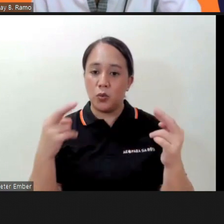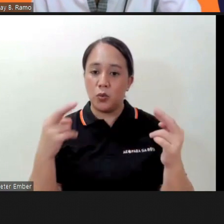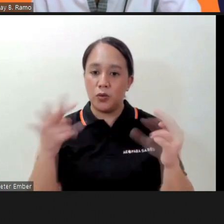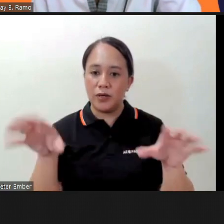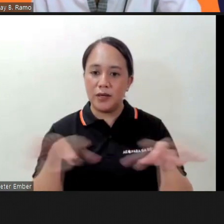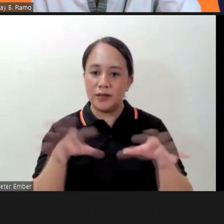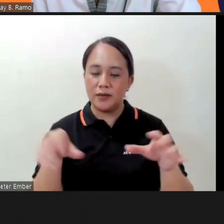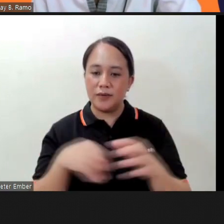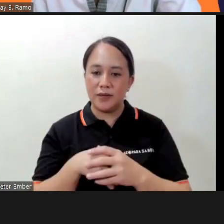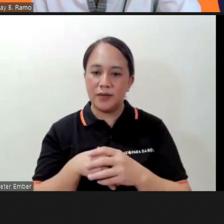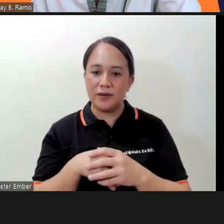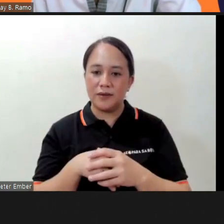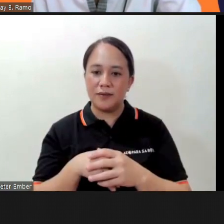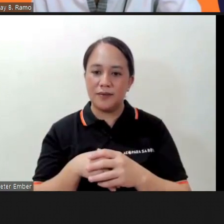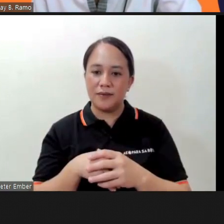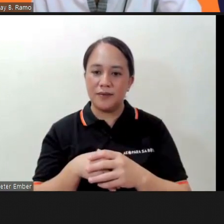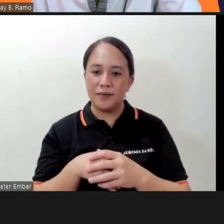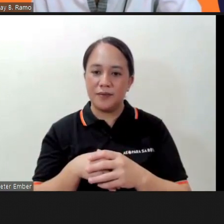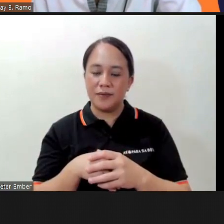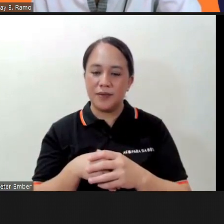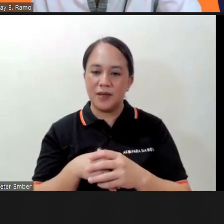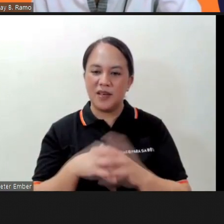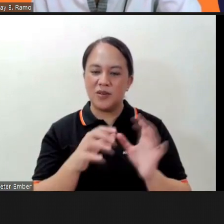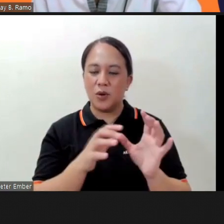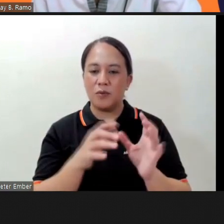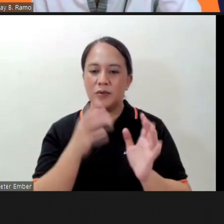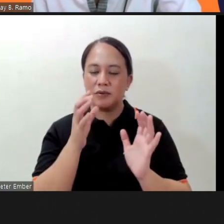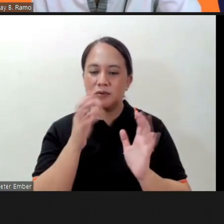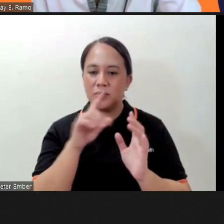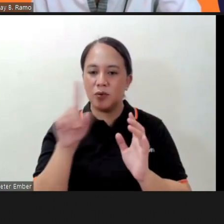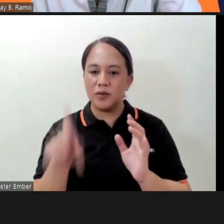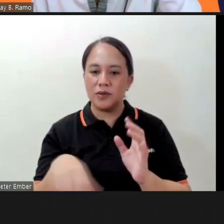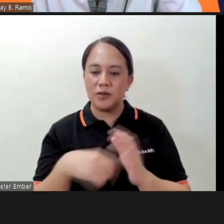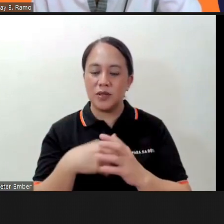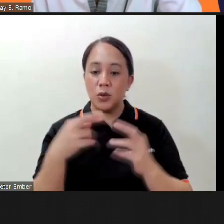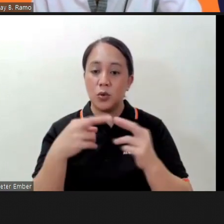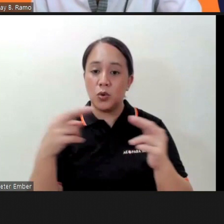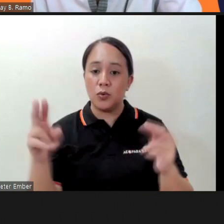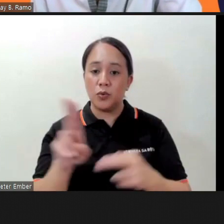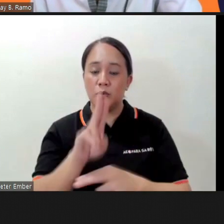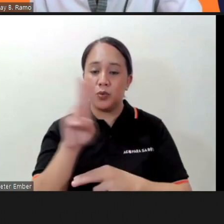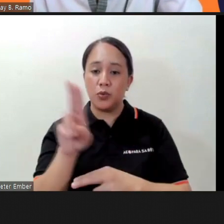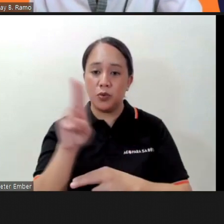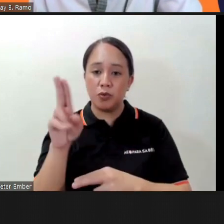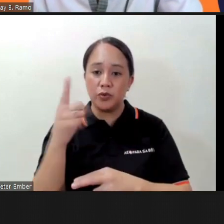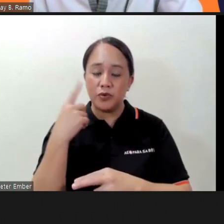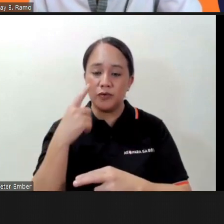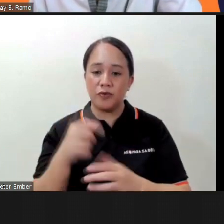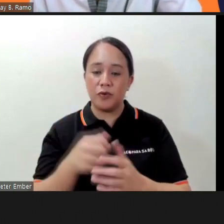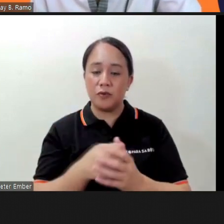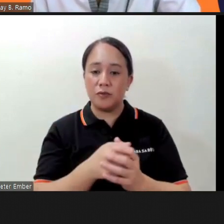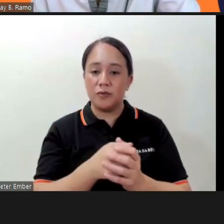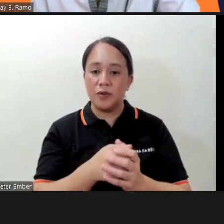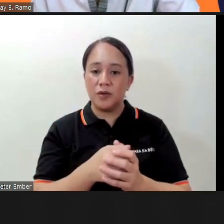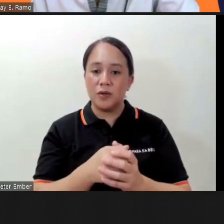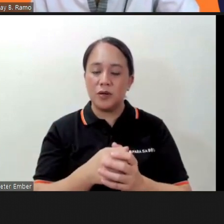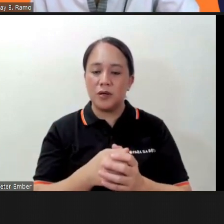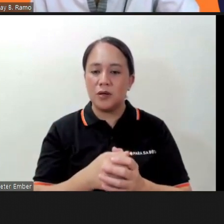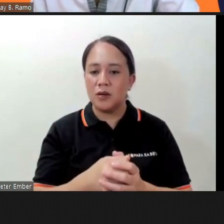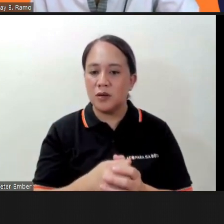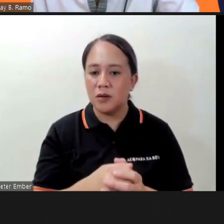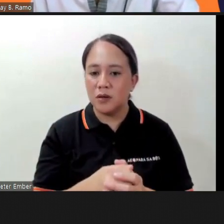so yes that's a common question the ropes that's to for rope flow actually is sailing ropes